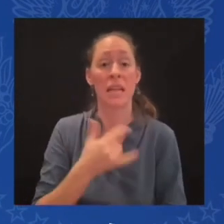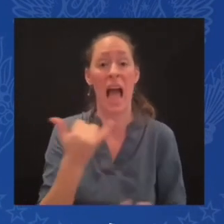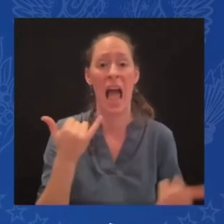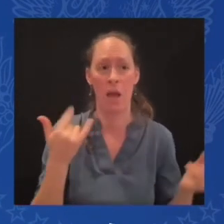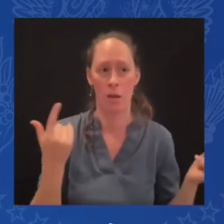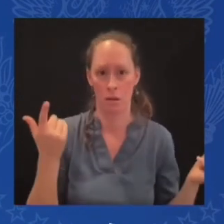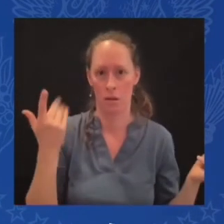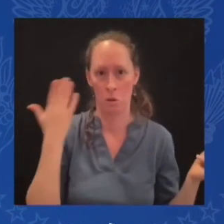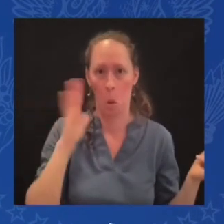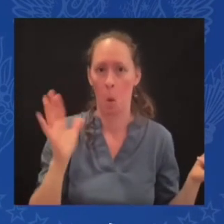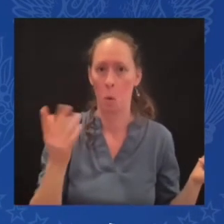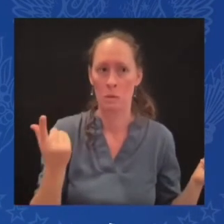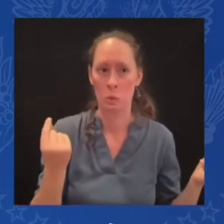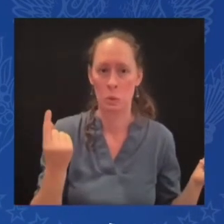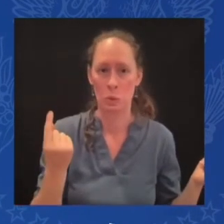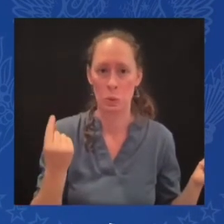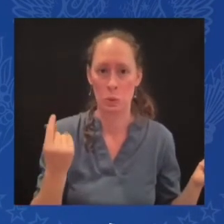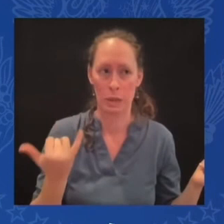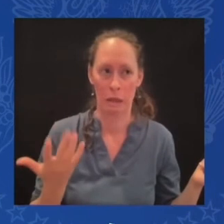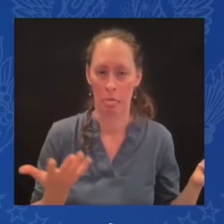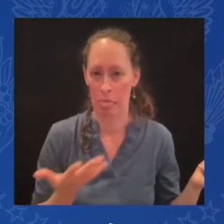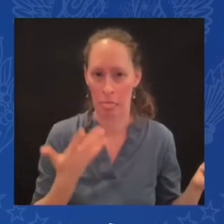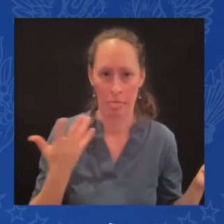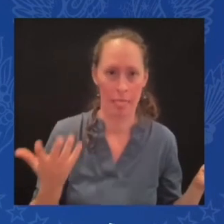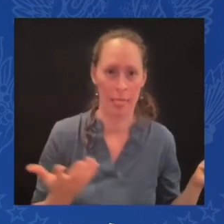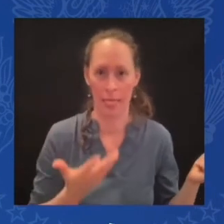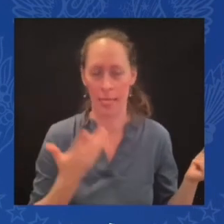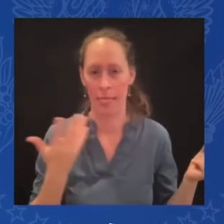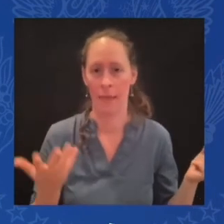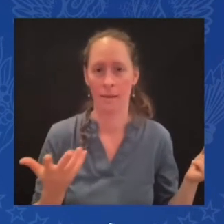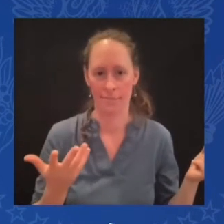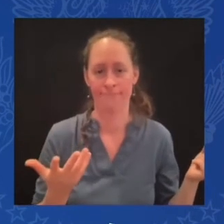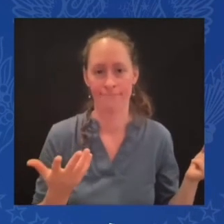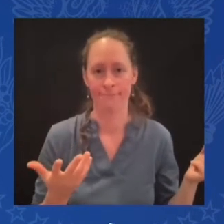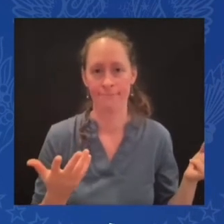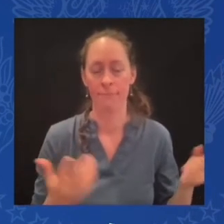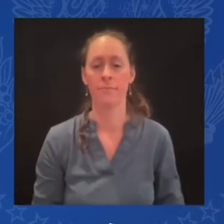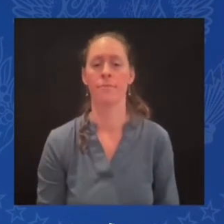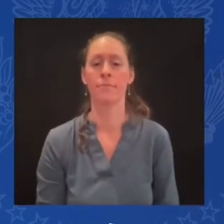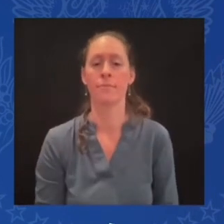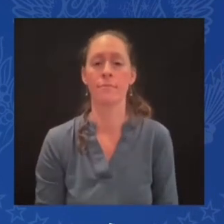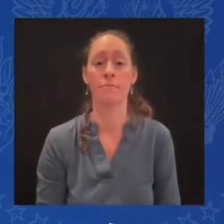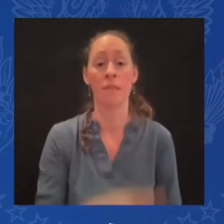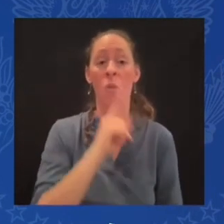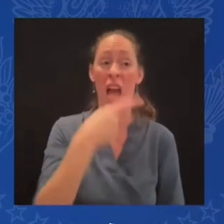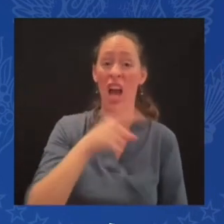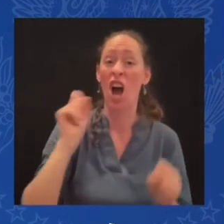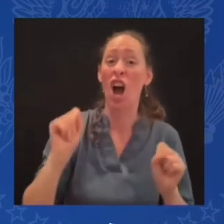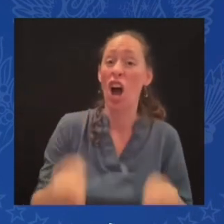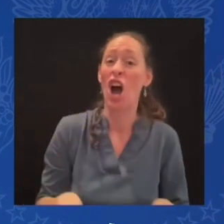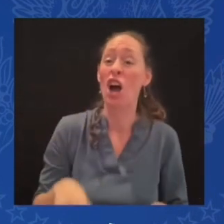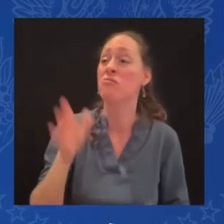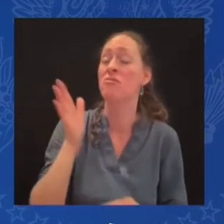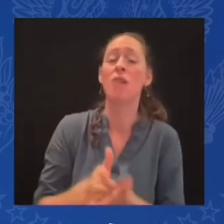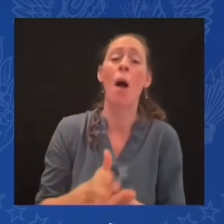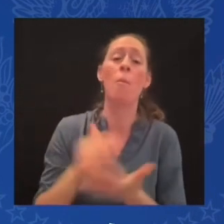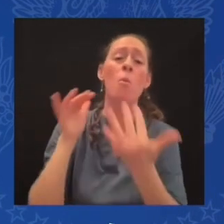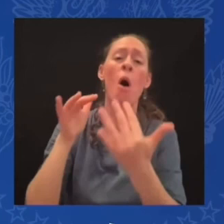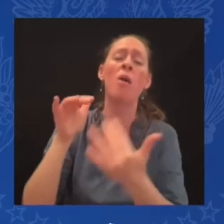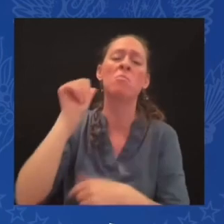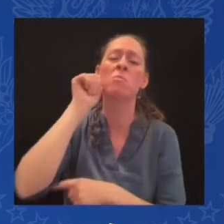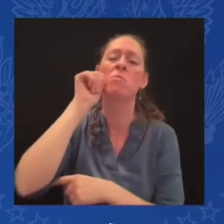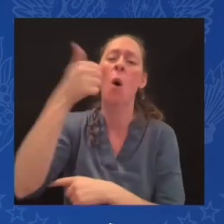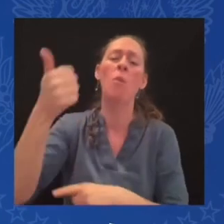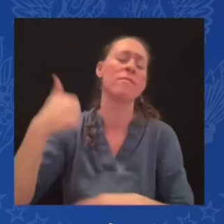what vehicle is used, he could end the war tomorrow. He could just say, I'm out. But what